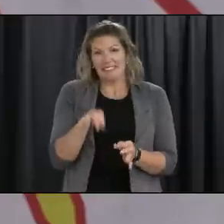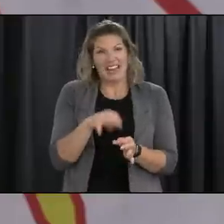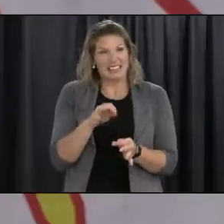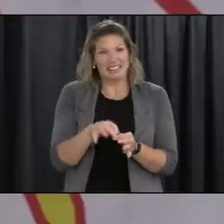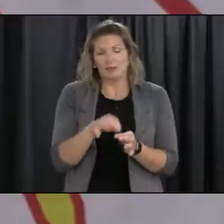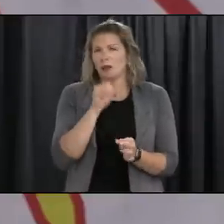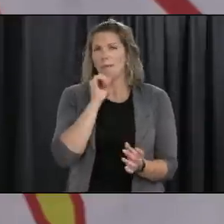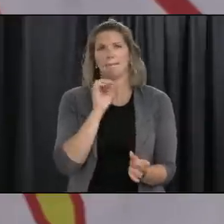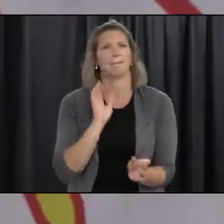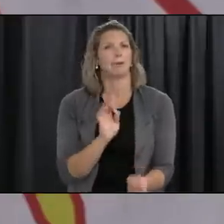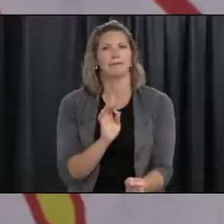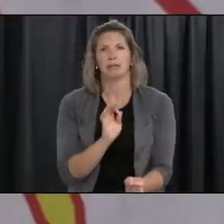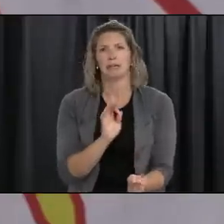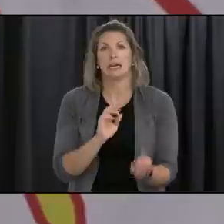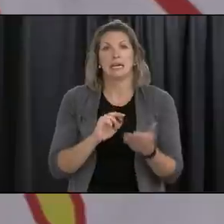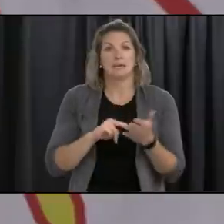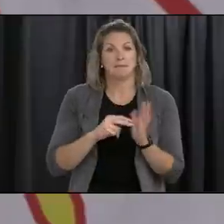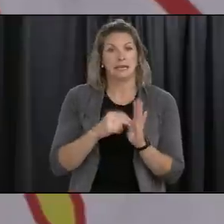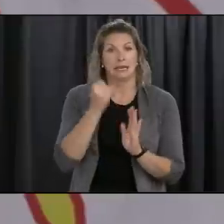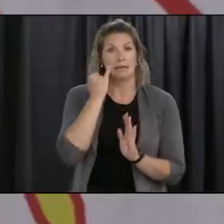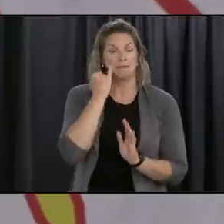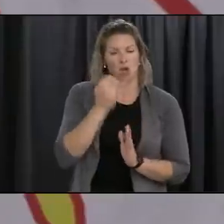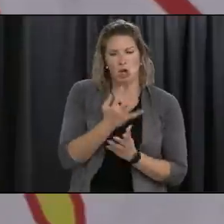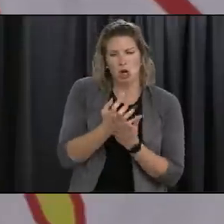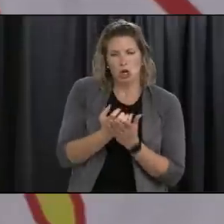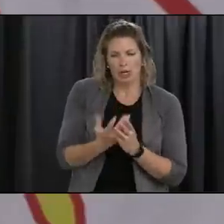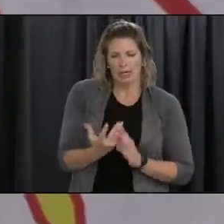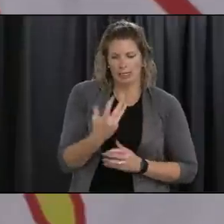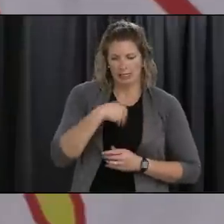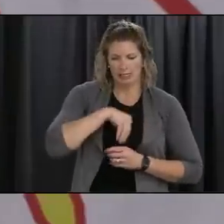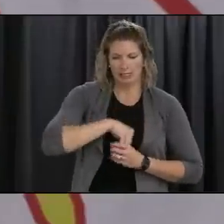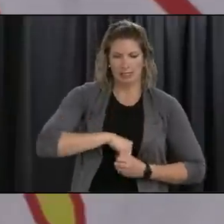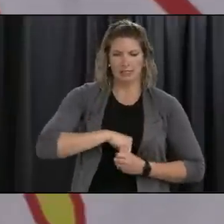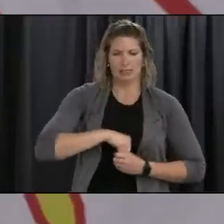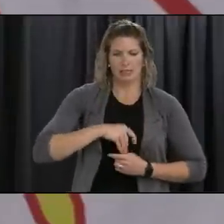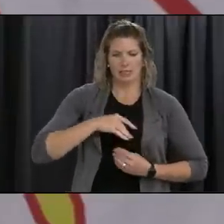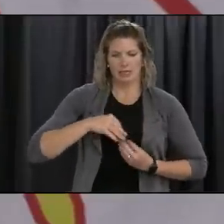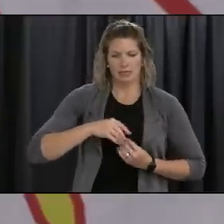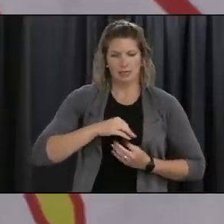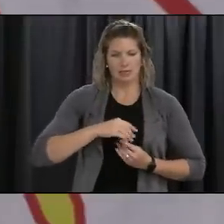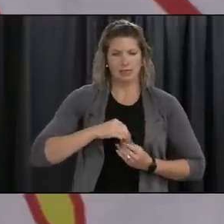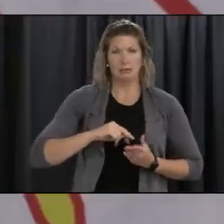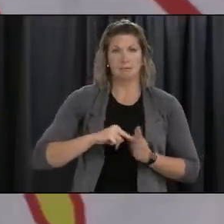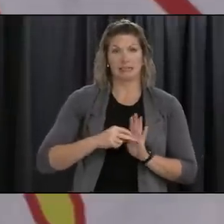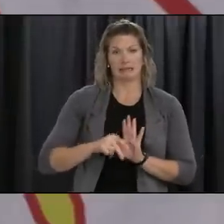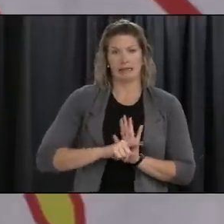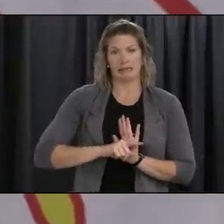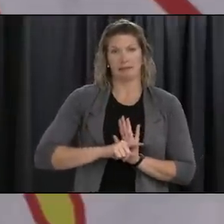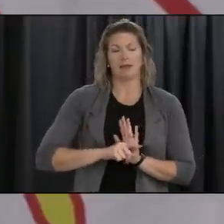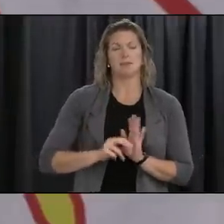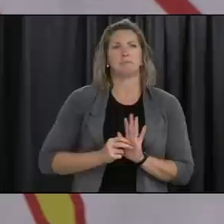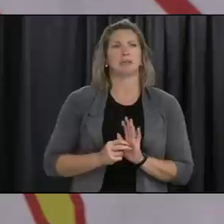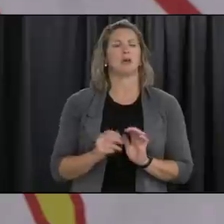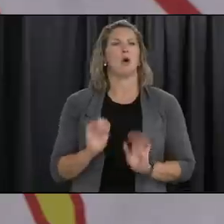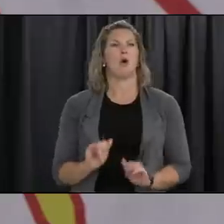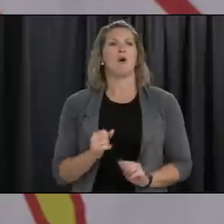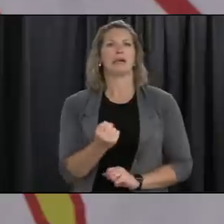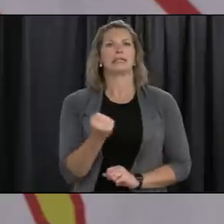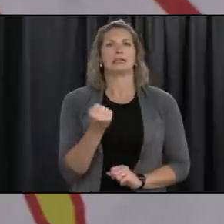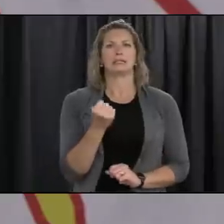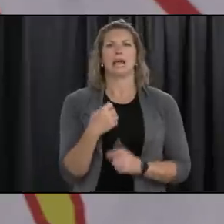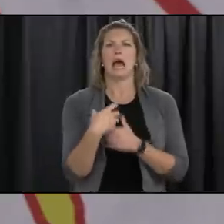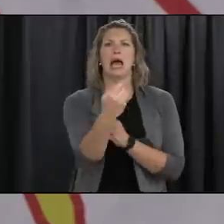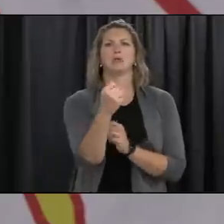and um if somebody is early in the disease they're false they have they can be a false negative and that also then gives people the confidence because